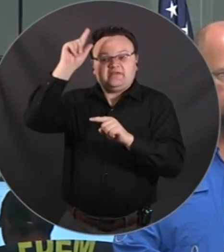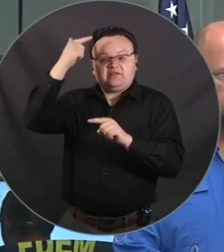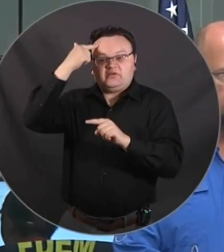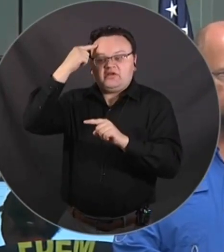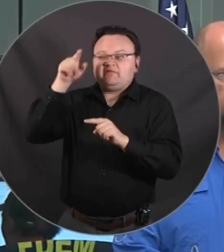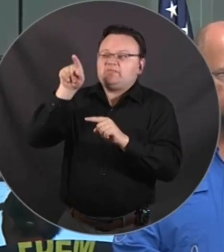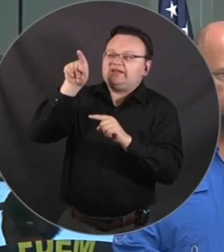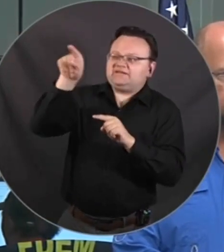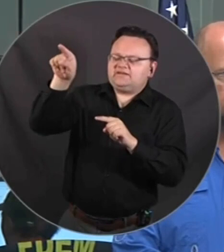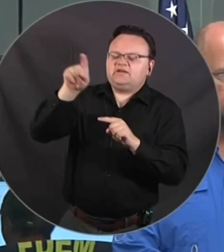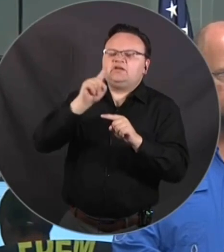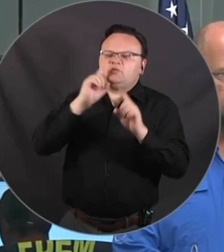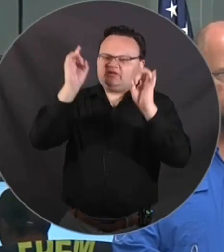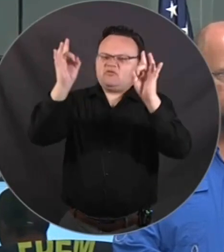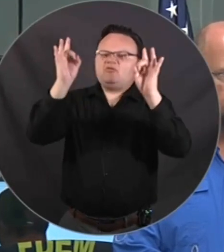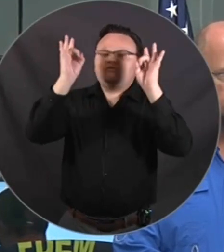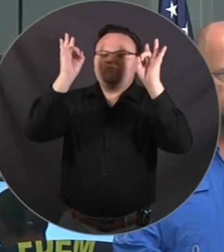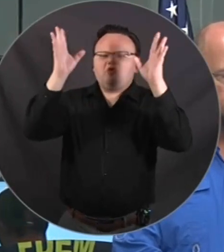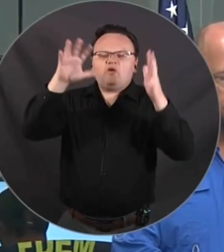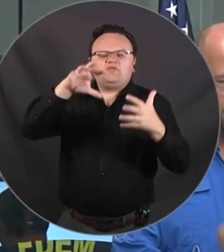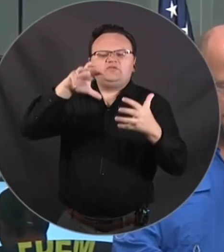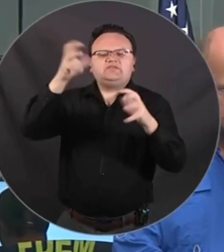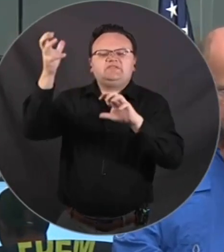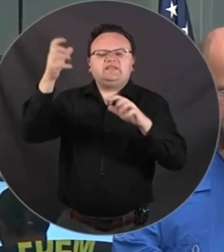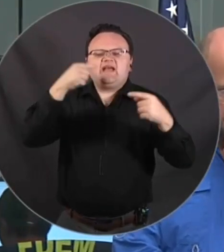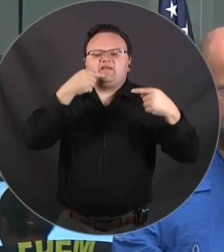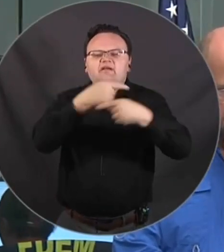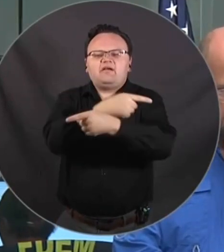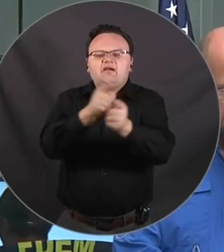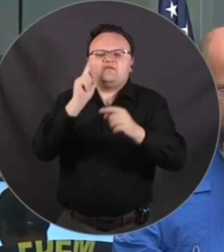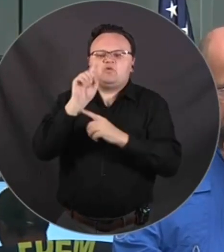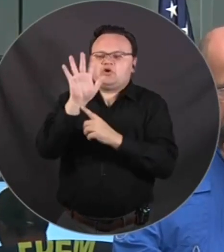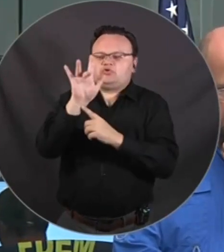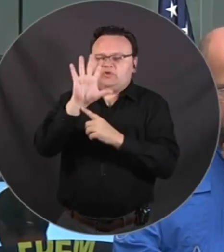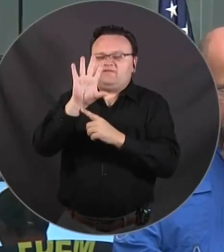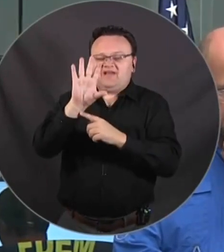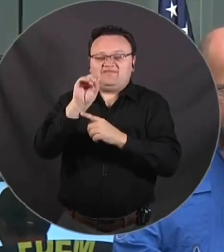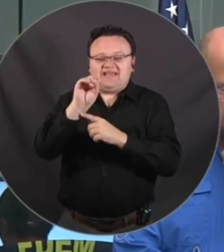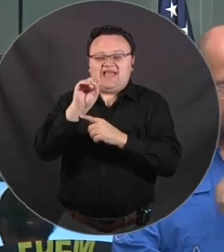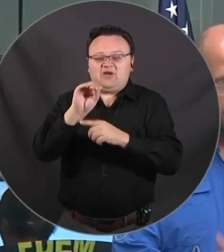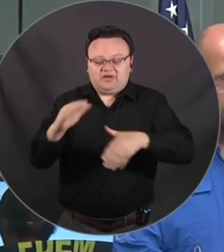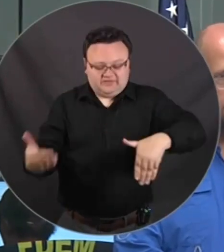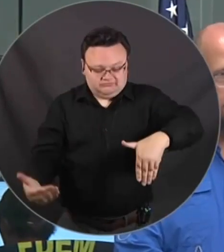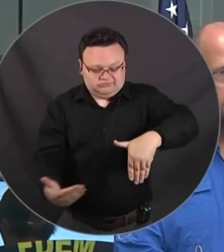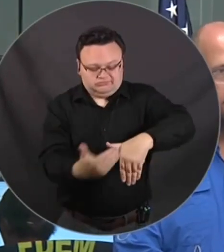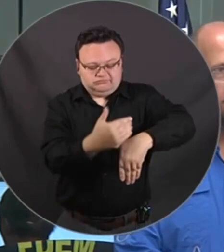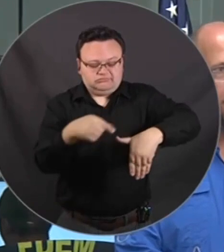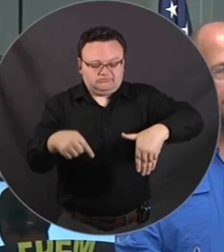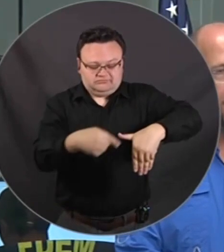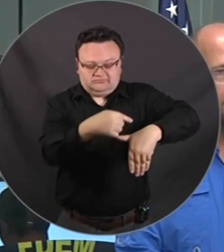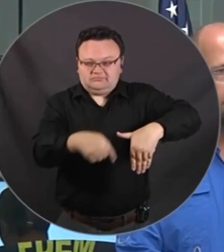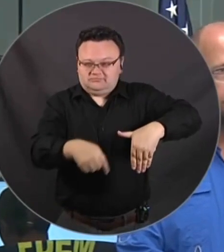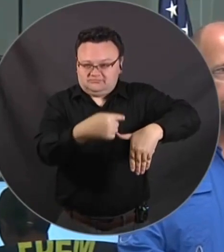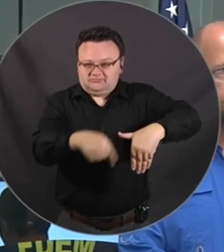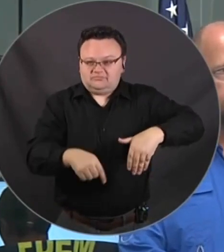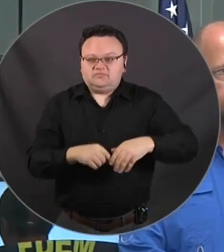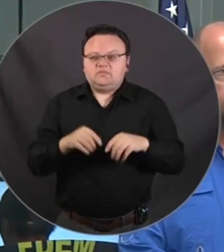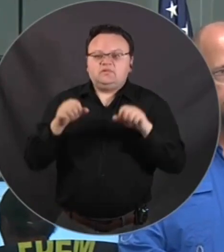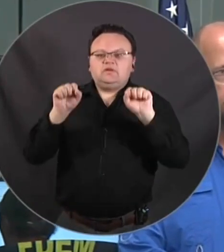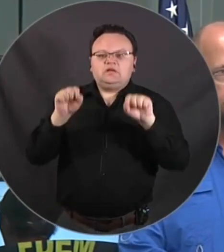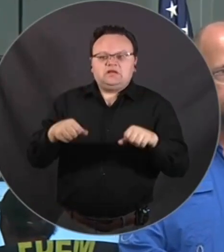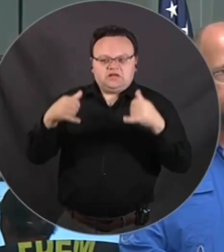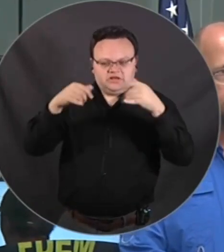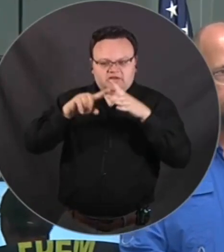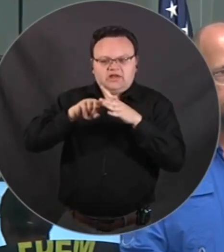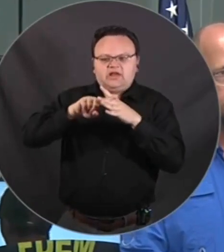disaster declaration for all 25 counties that fell under the hurricane warning. This will allow us to start debris removal